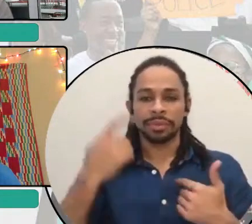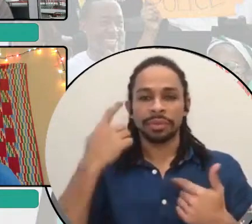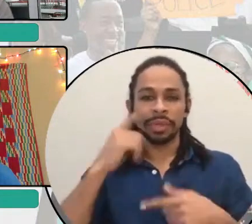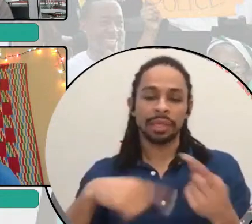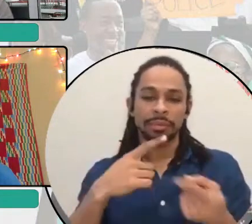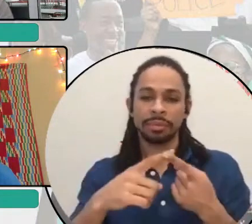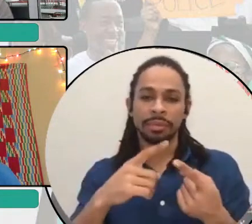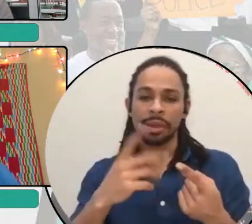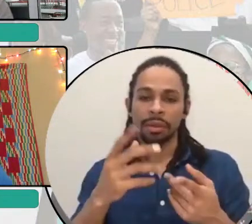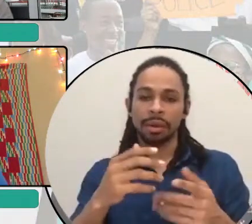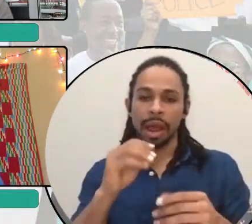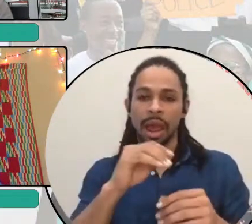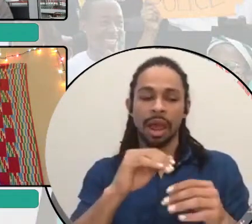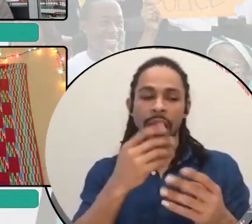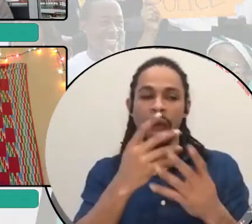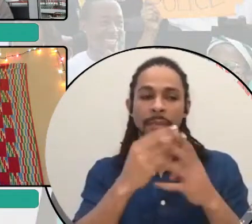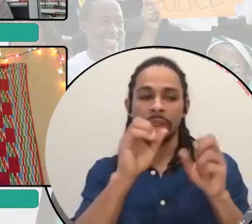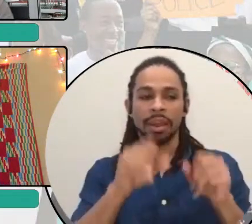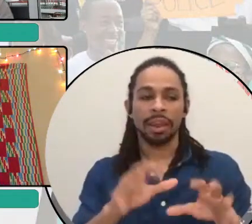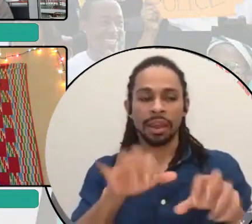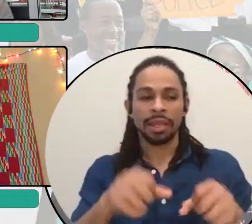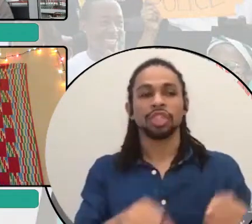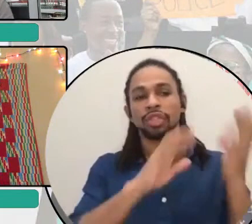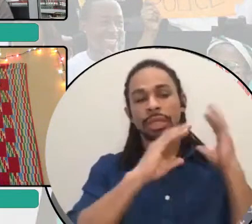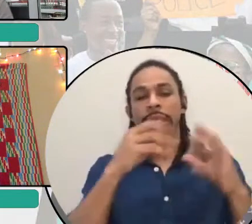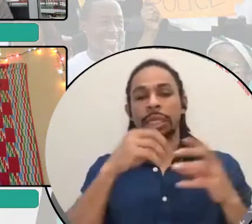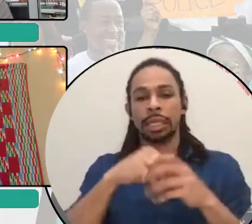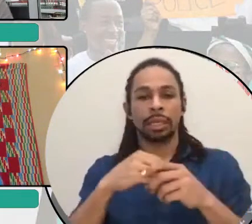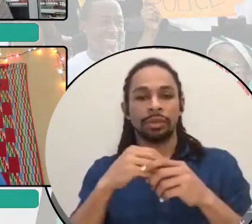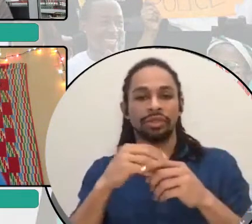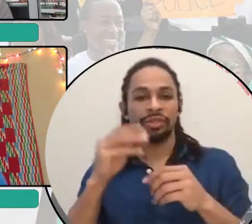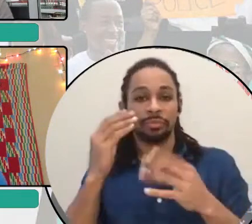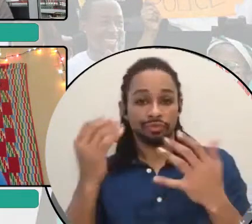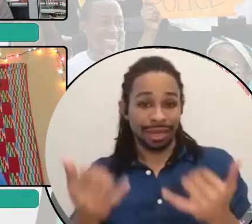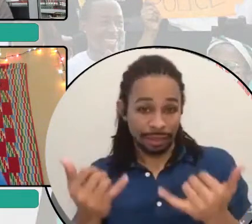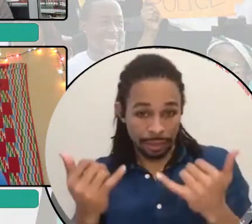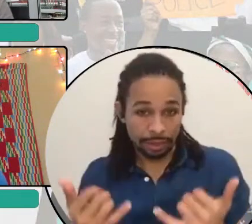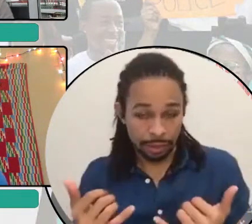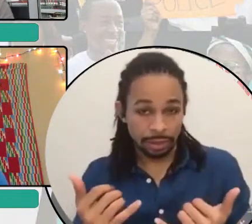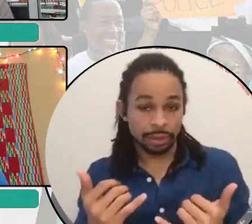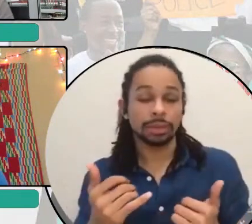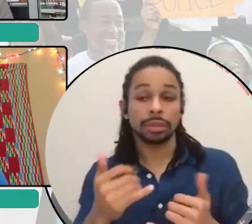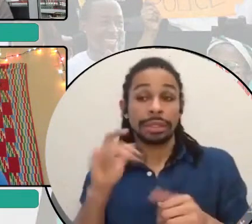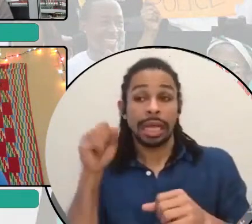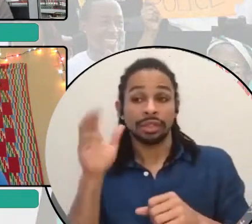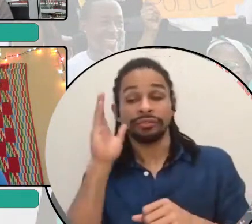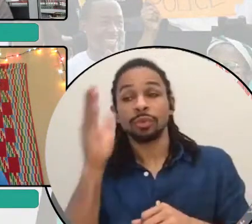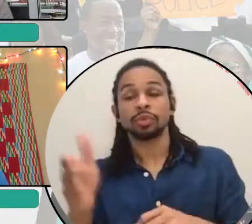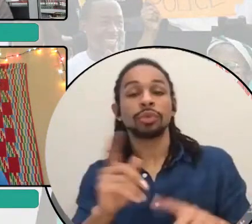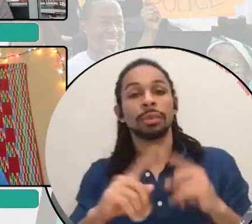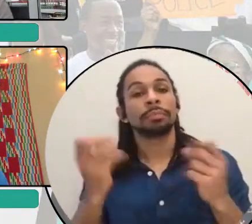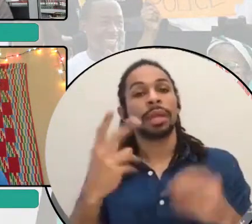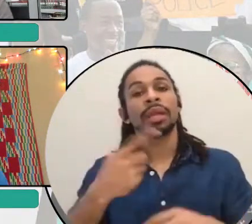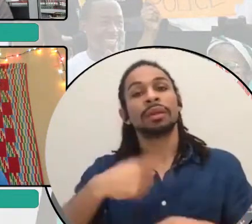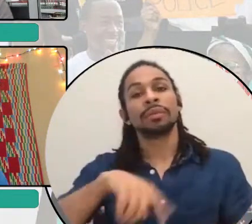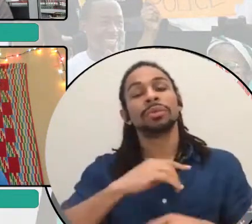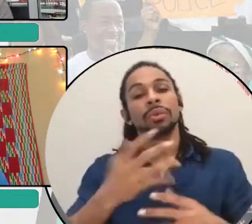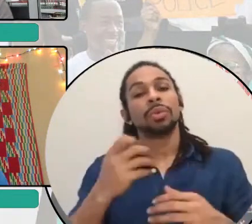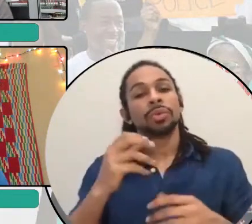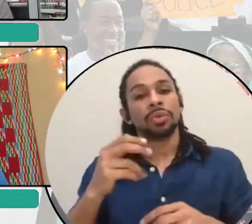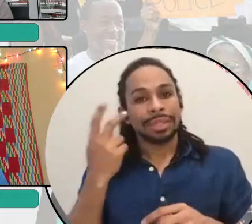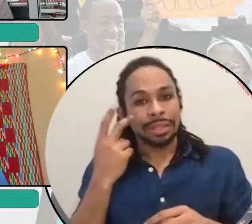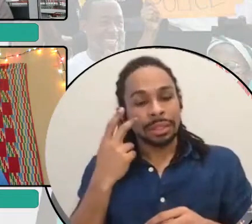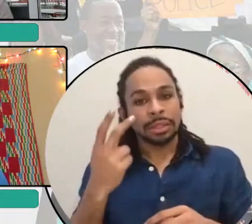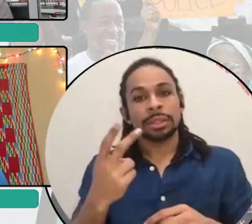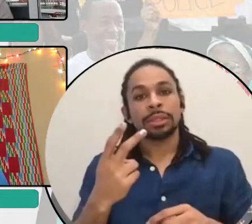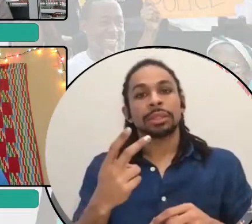I think it's one of the things that a lot of us talk about, um, which is that we want to be able to see abolition, not only in